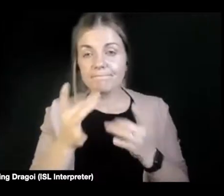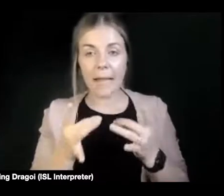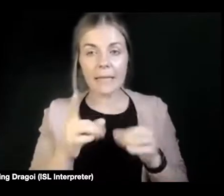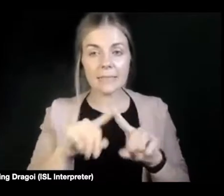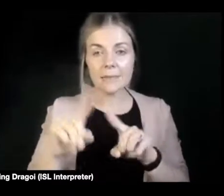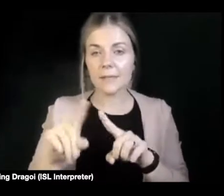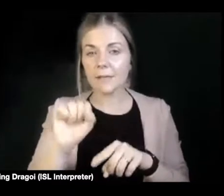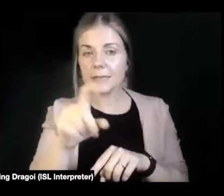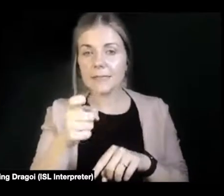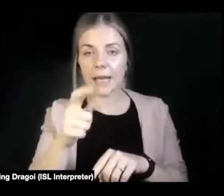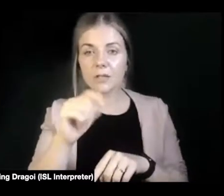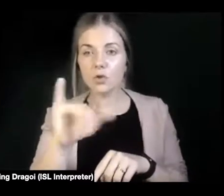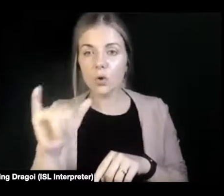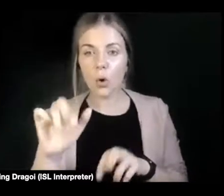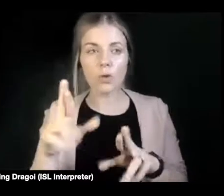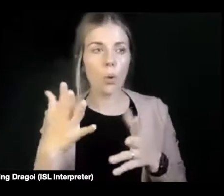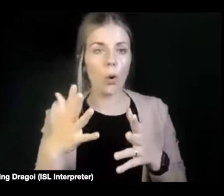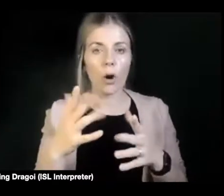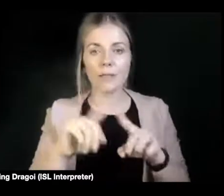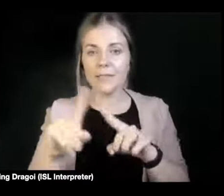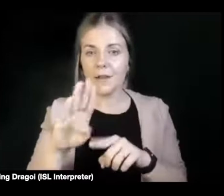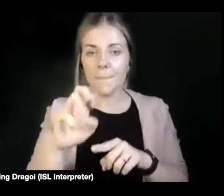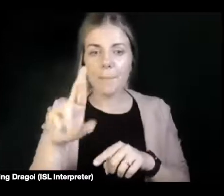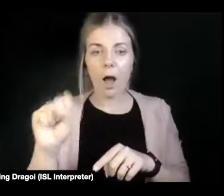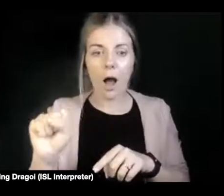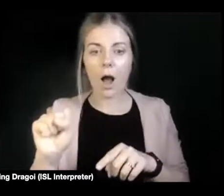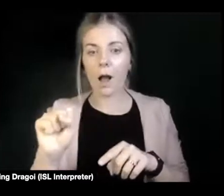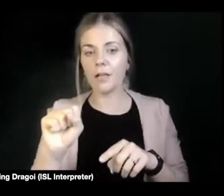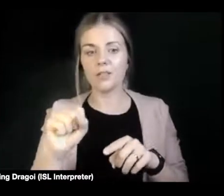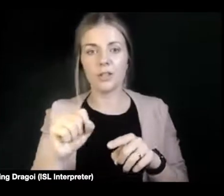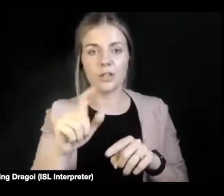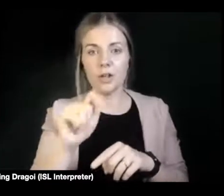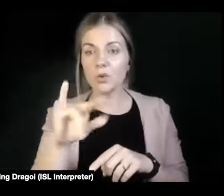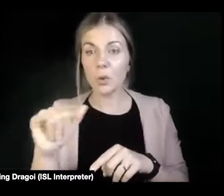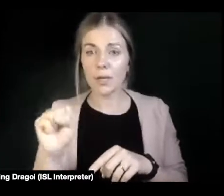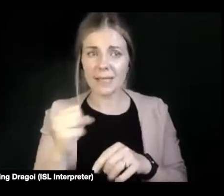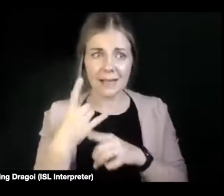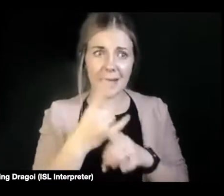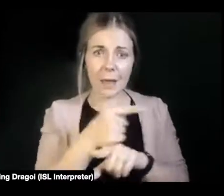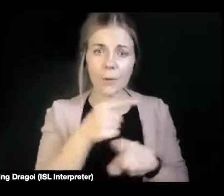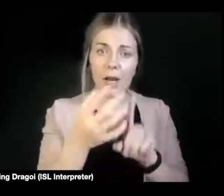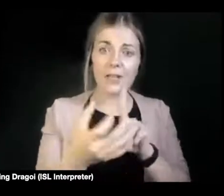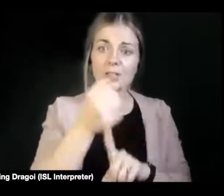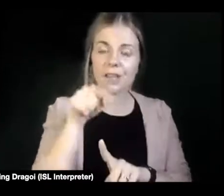or ropes or spreader bars or whatever it might be to help her try and achieve that, because that's important to her.